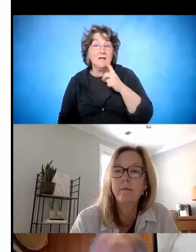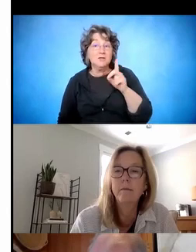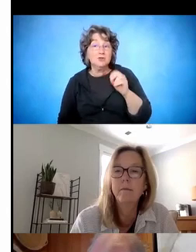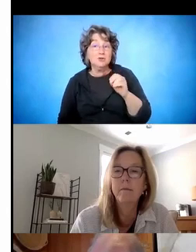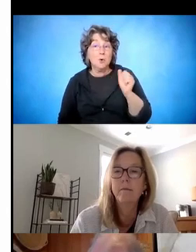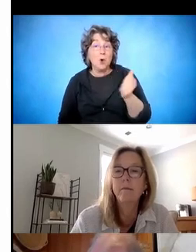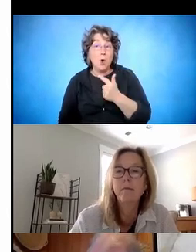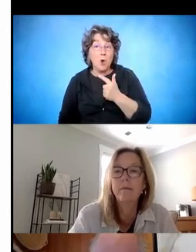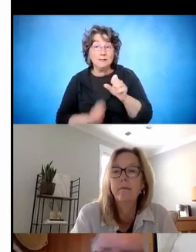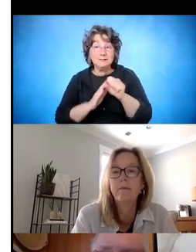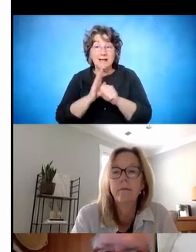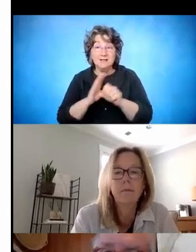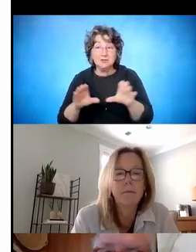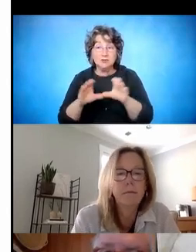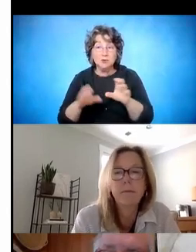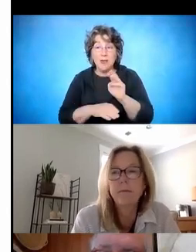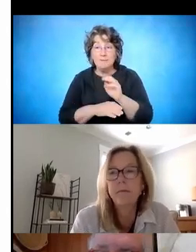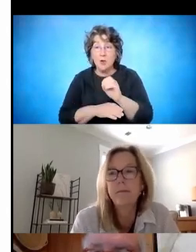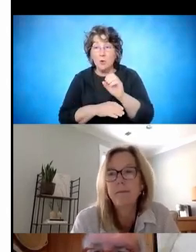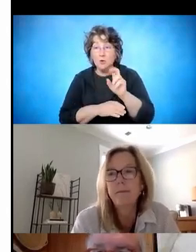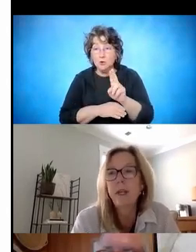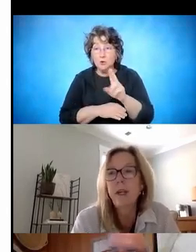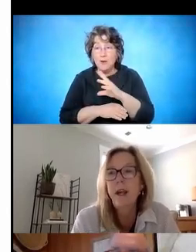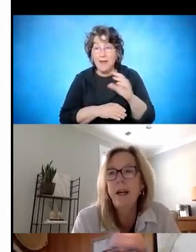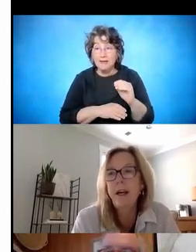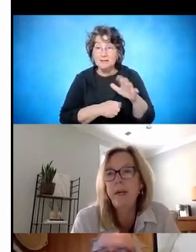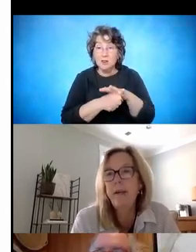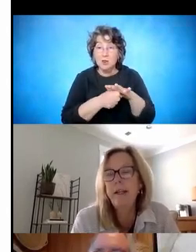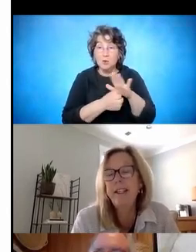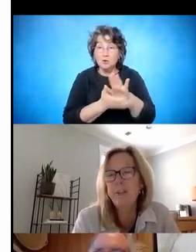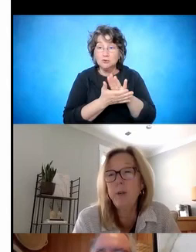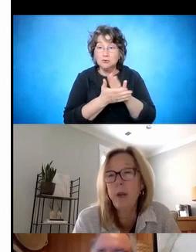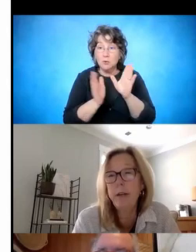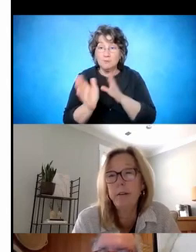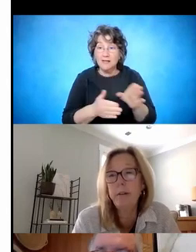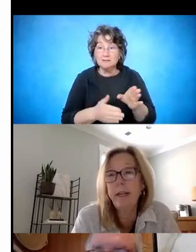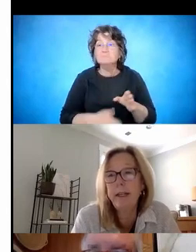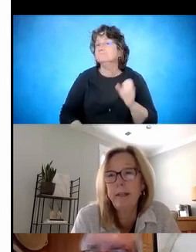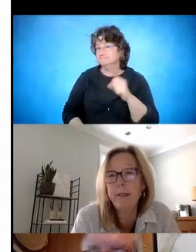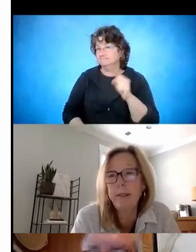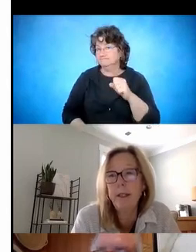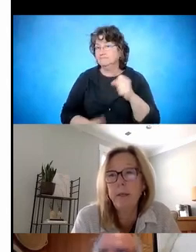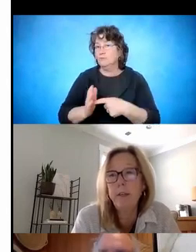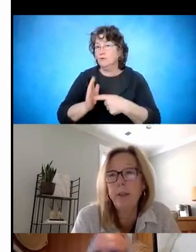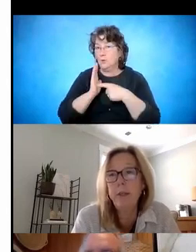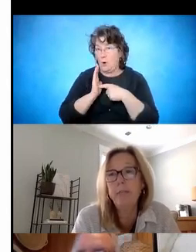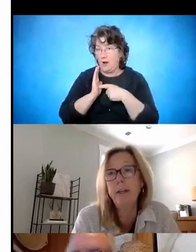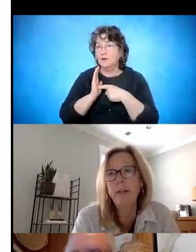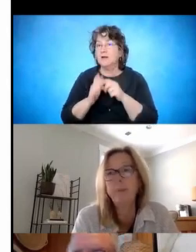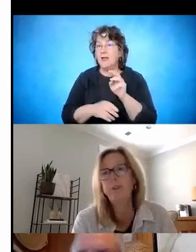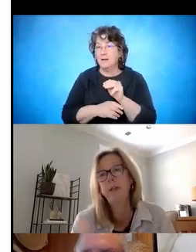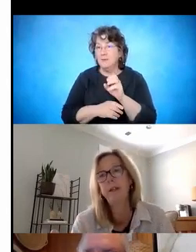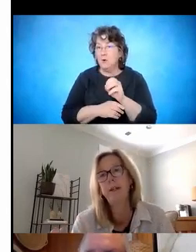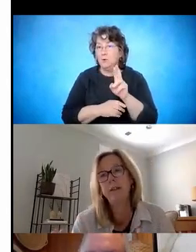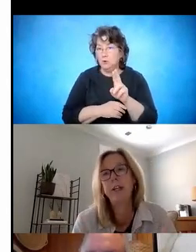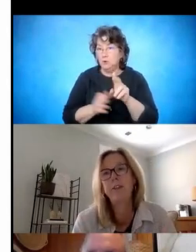MOUs and local school plans? It is required that an MOU be developed